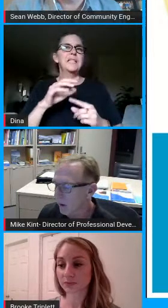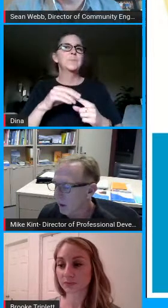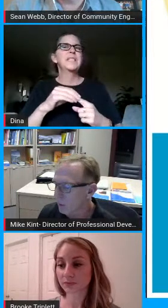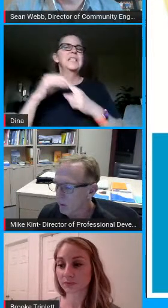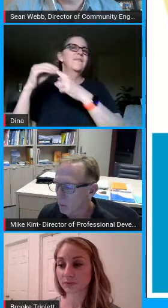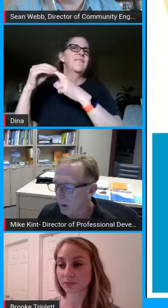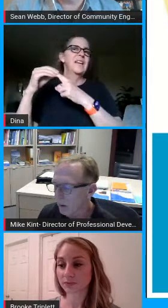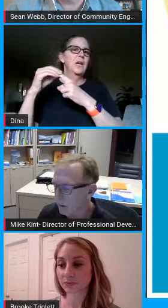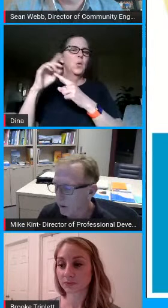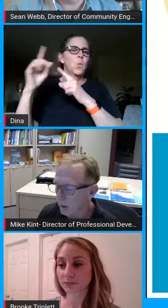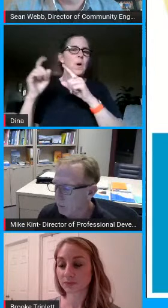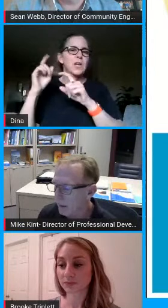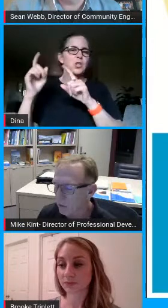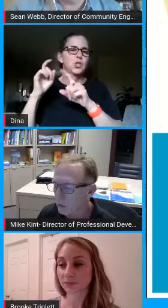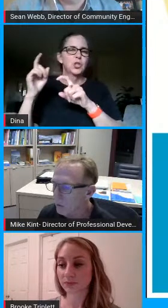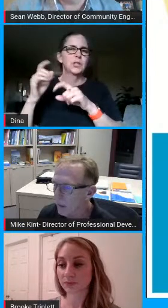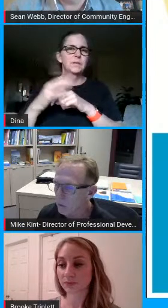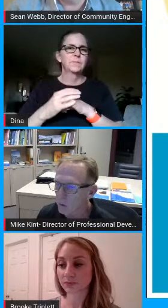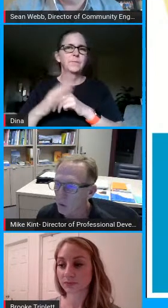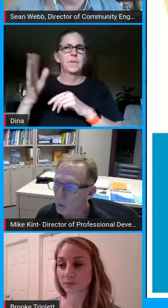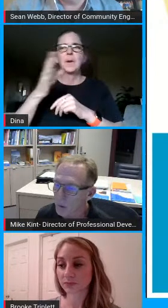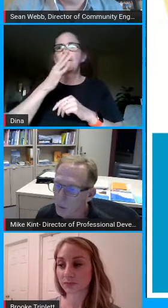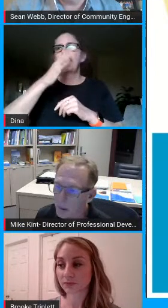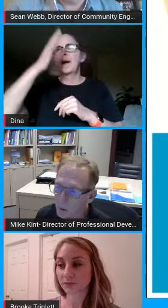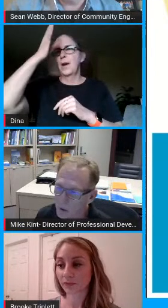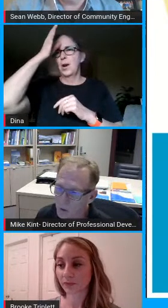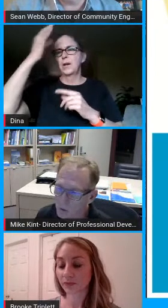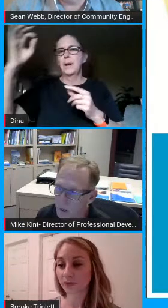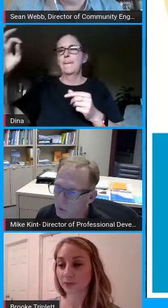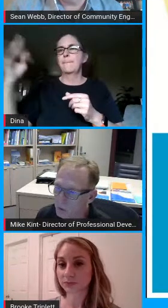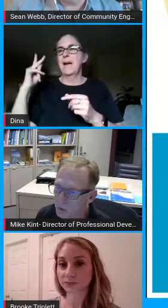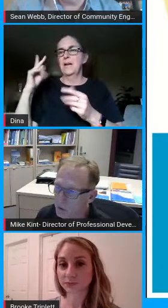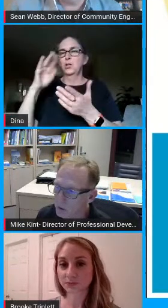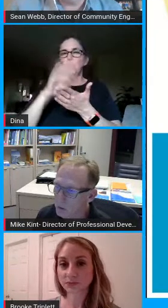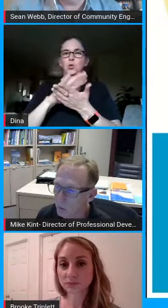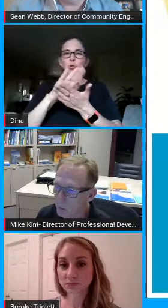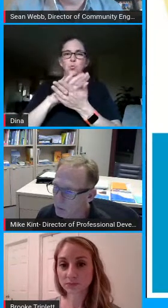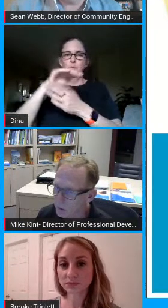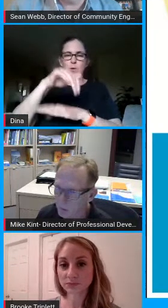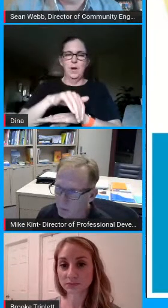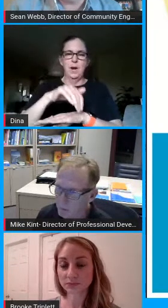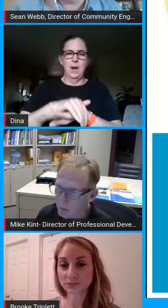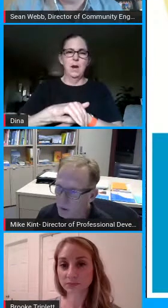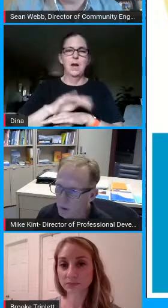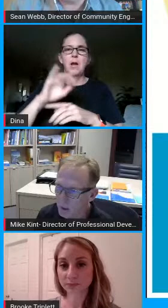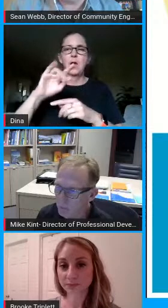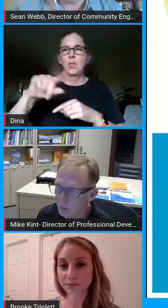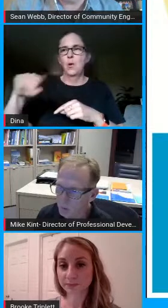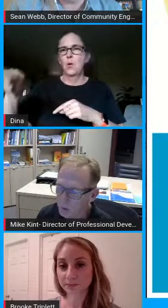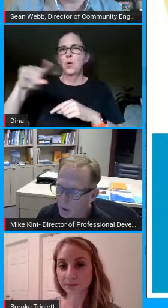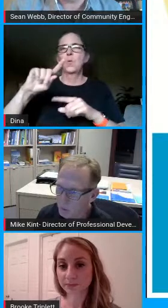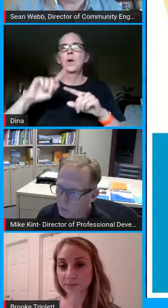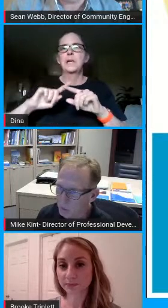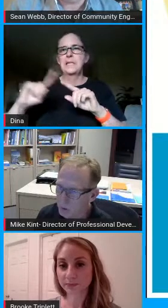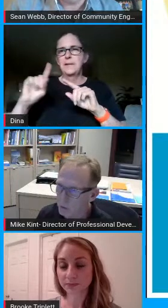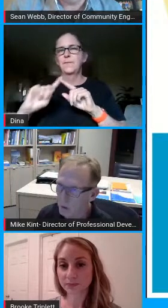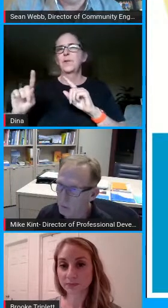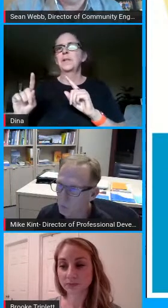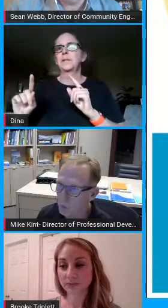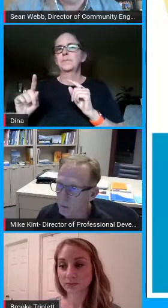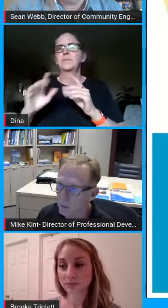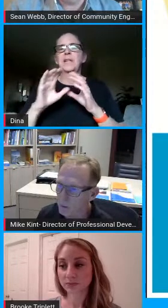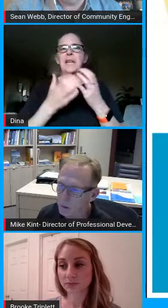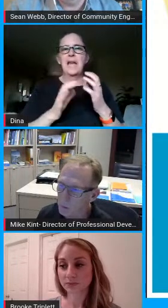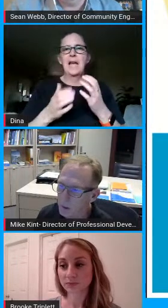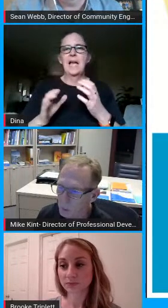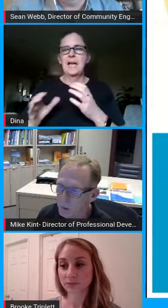we develop these parent uh back to school nights those would be great questions to ask your teacher because it will be different for every classroom as far as